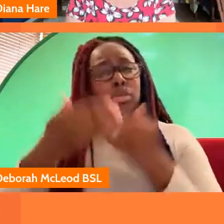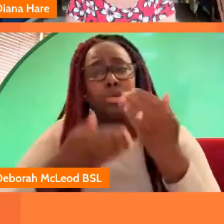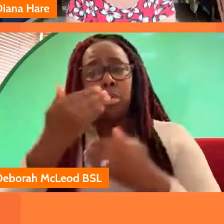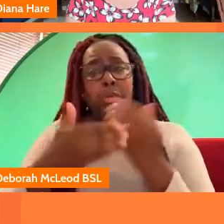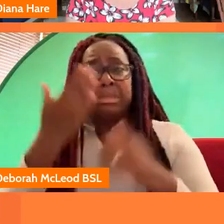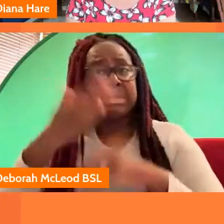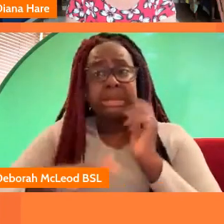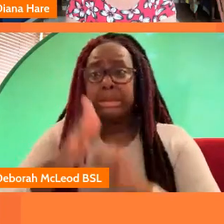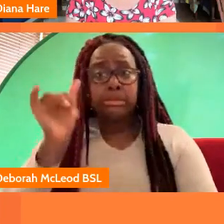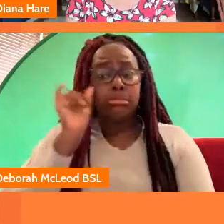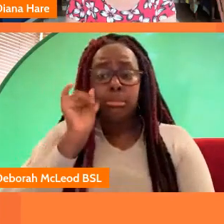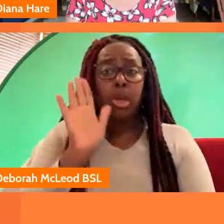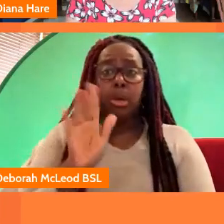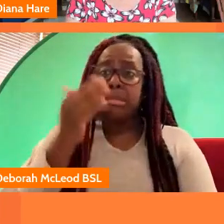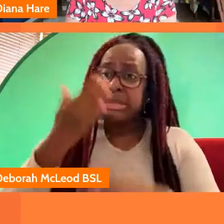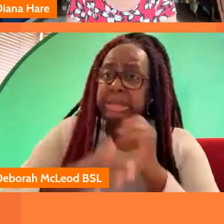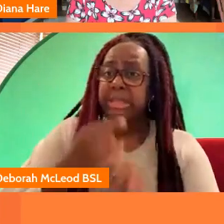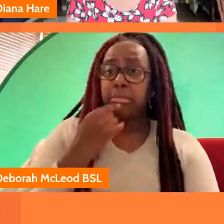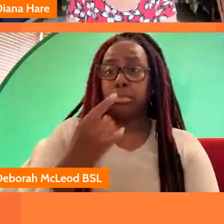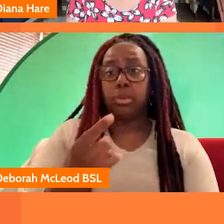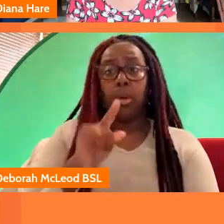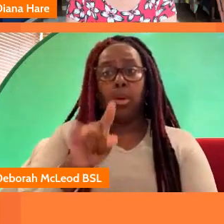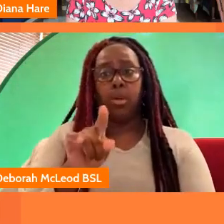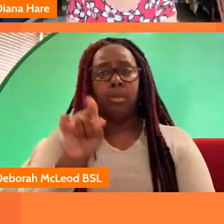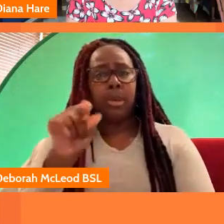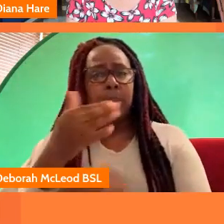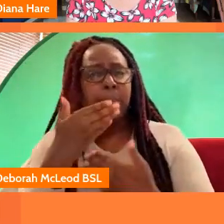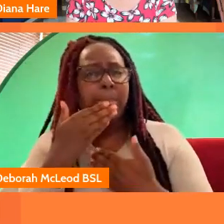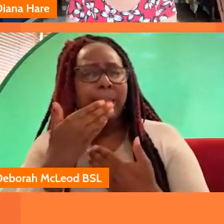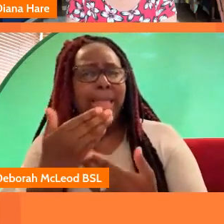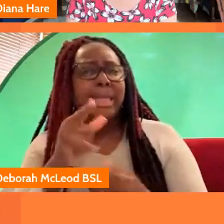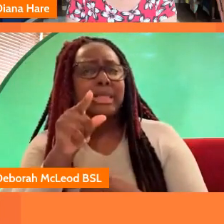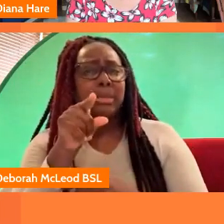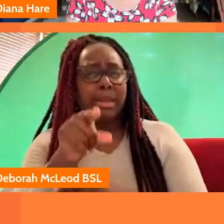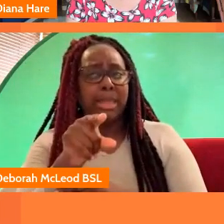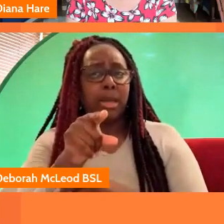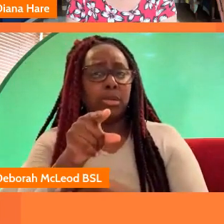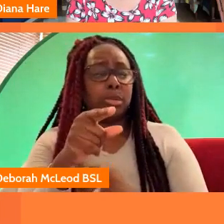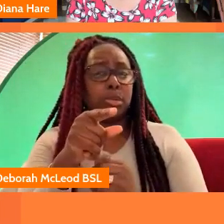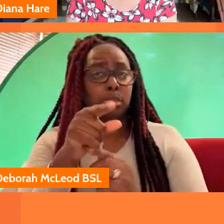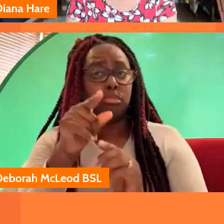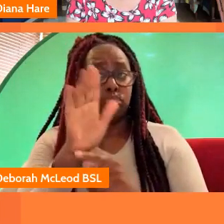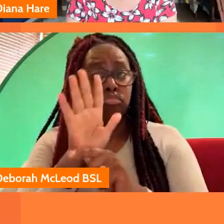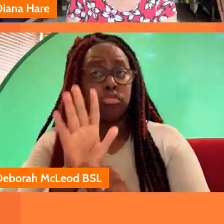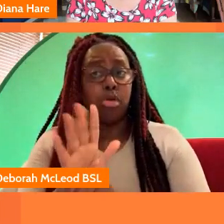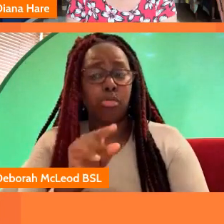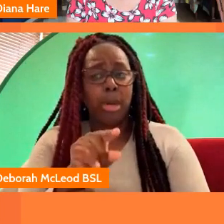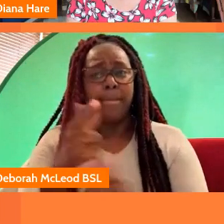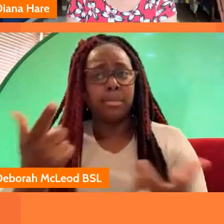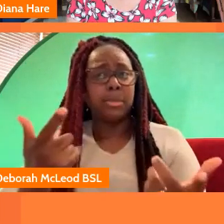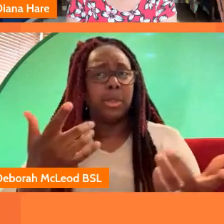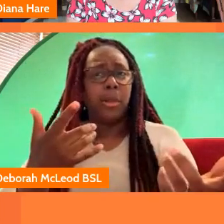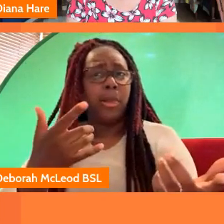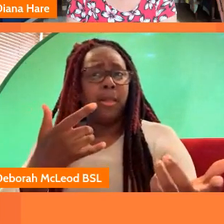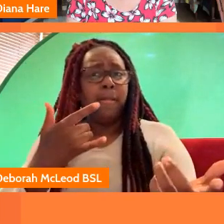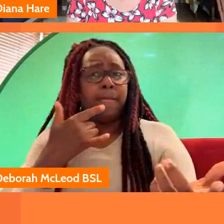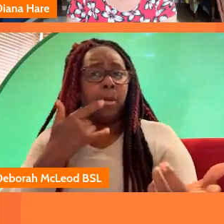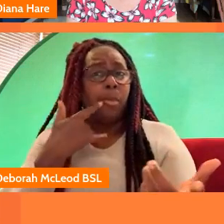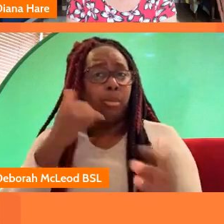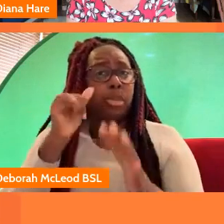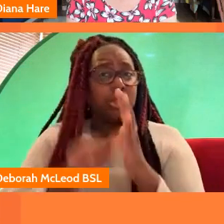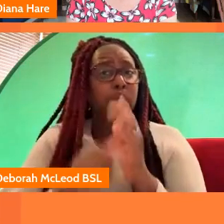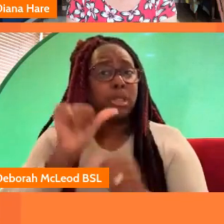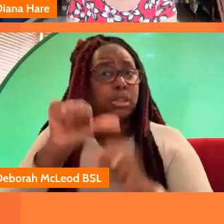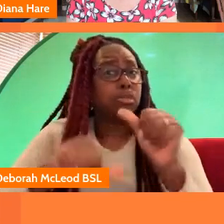know that you know that that that you guys have been very pleased with our series but is that what you expected us to get out of that when we began that